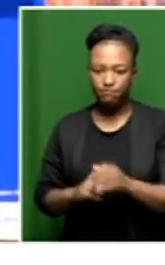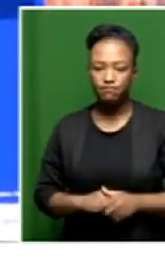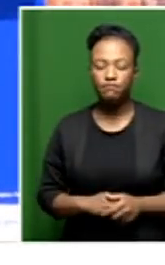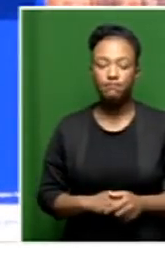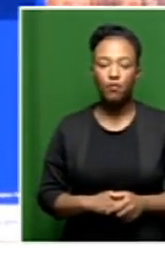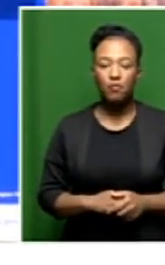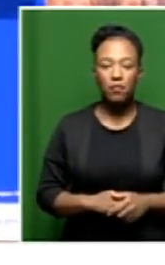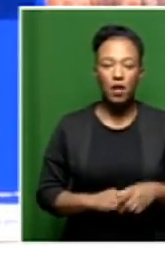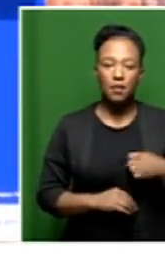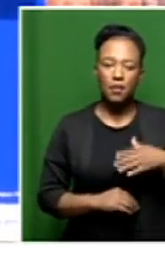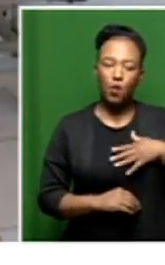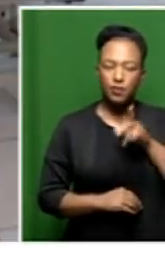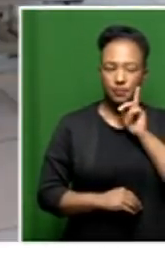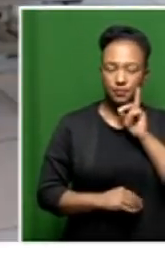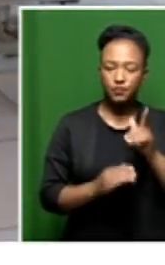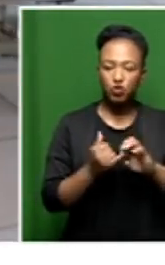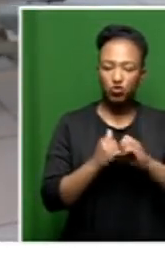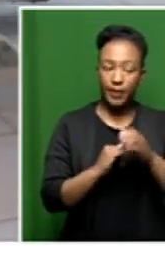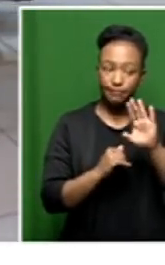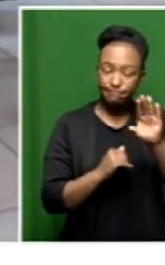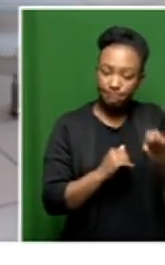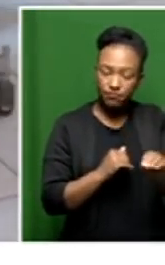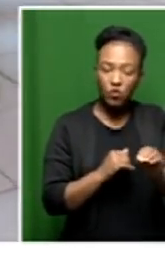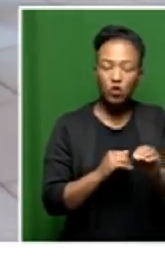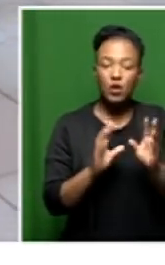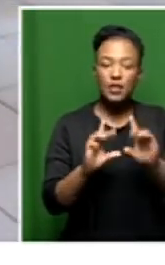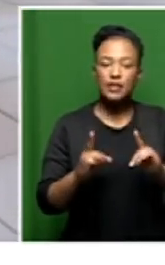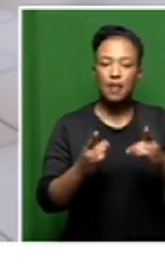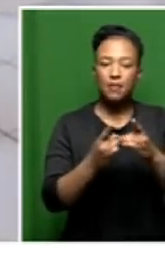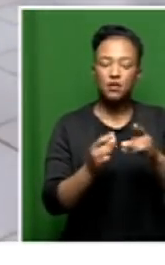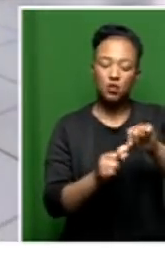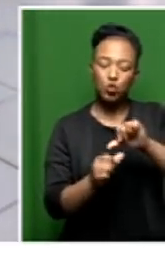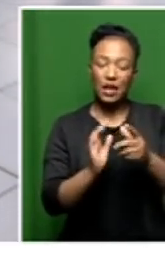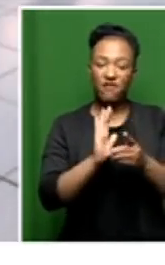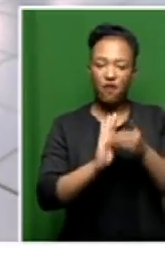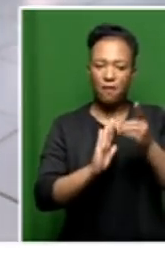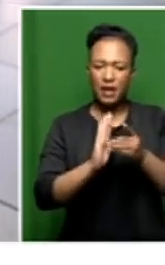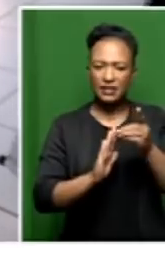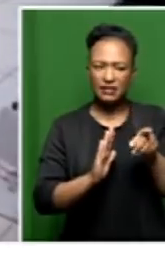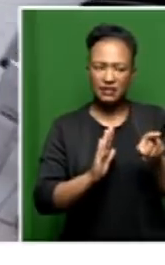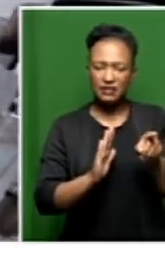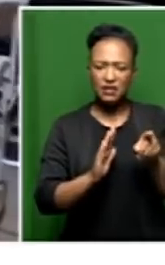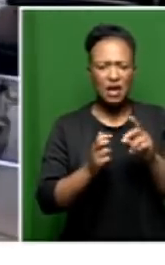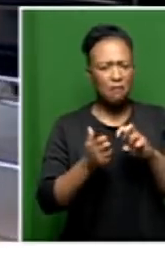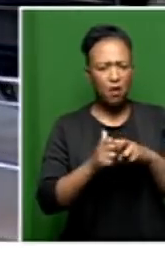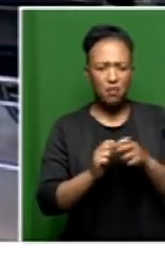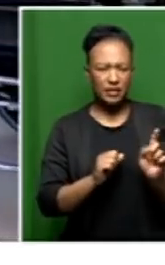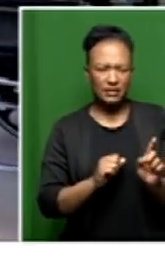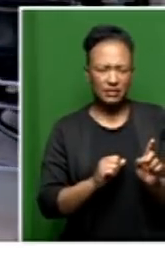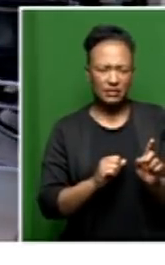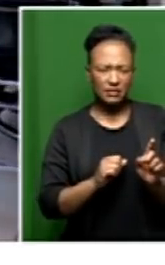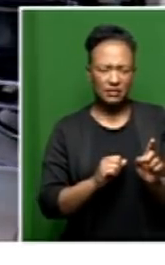try to establish, as far as the Department of Social Development in Gauteng is concerned, what exactly is the problem